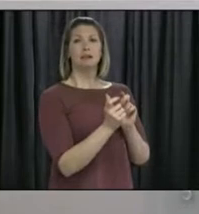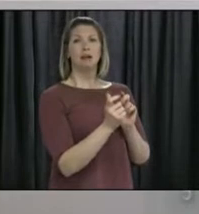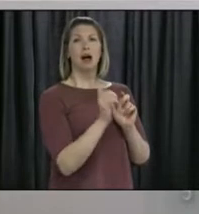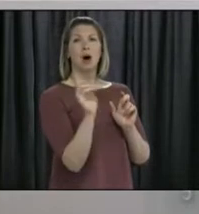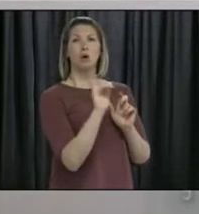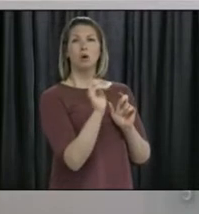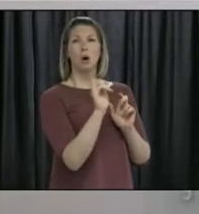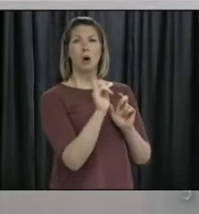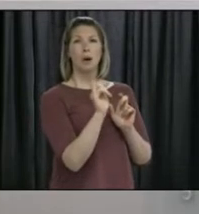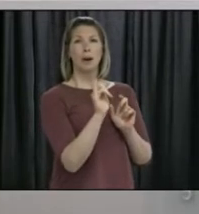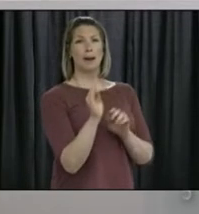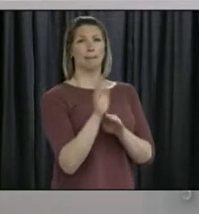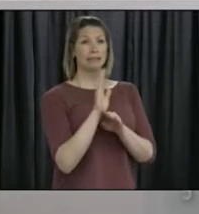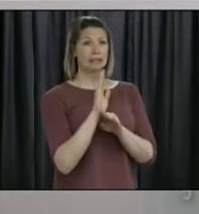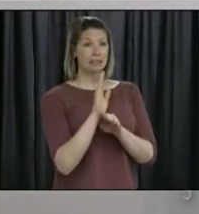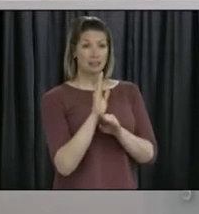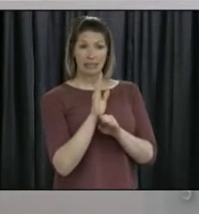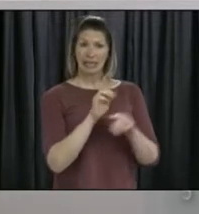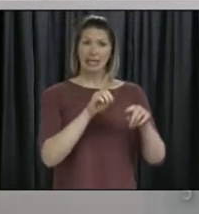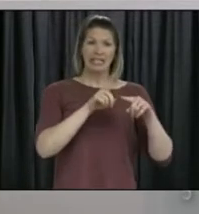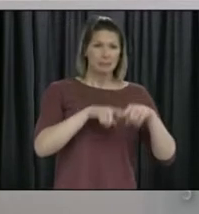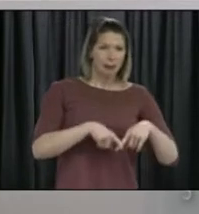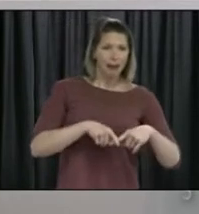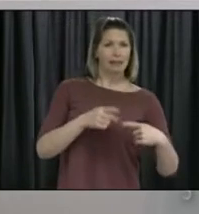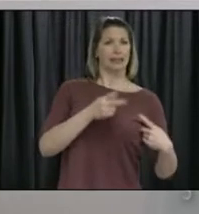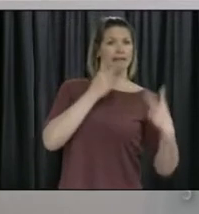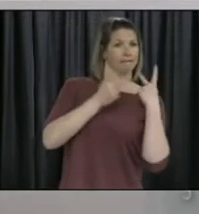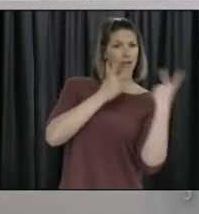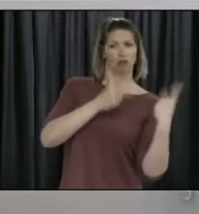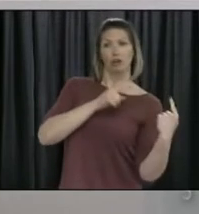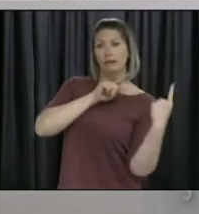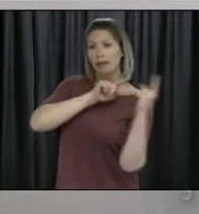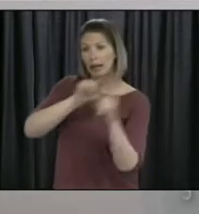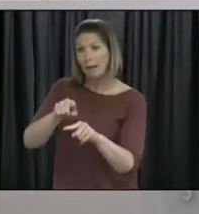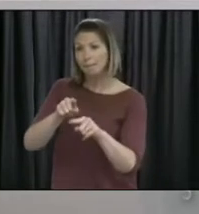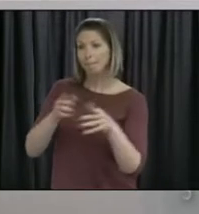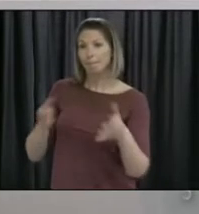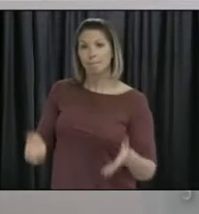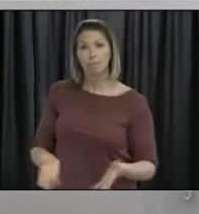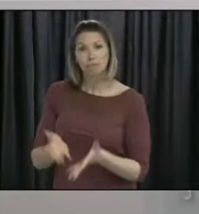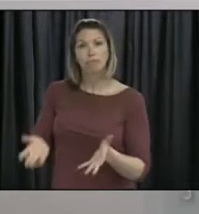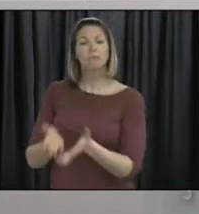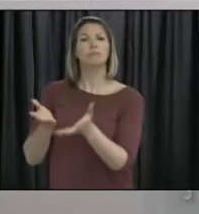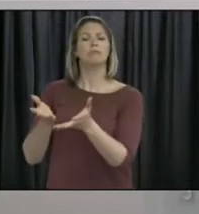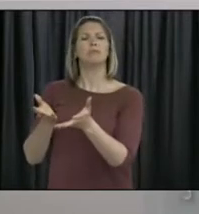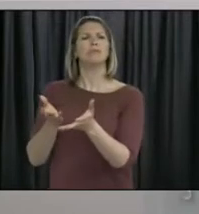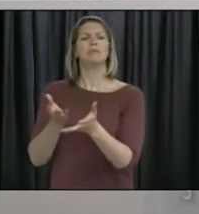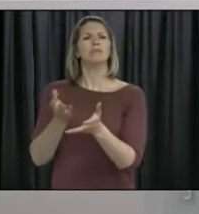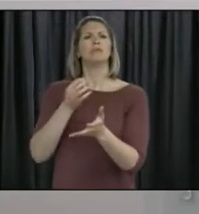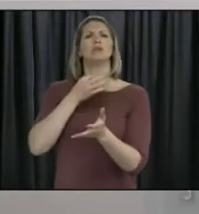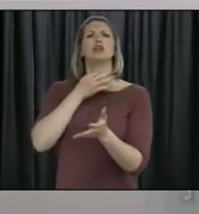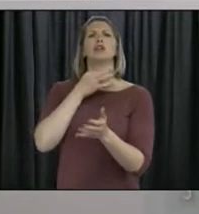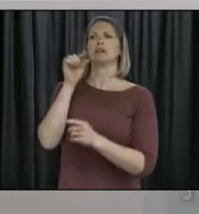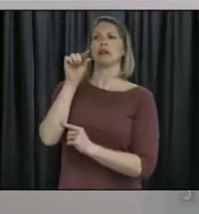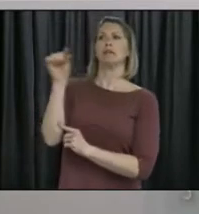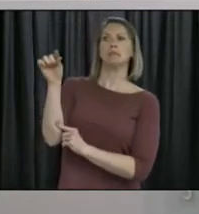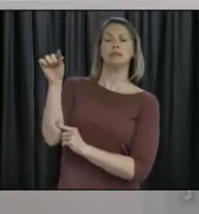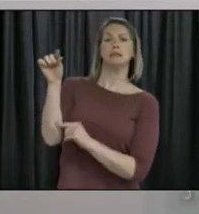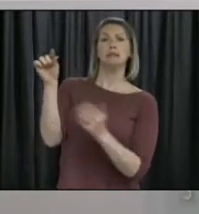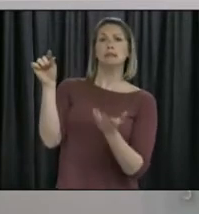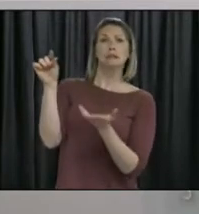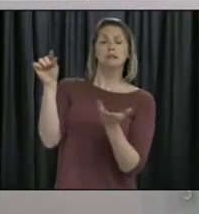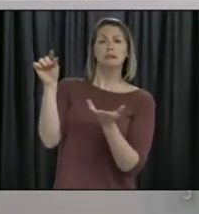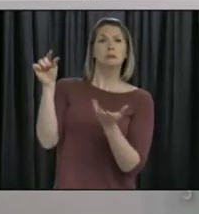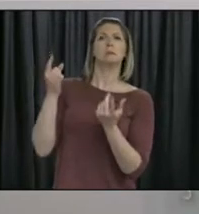will the government encourage Newfoundlanders and Labradorians to support local economy? So is there, is the government thinking of putting